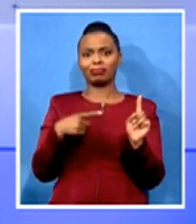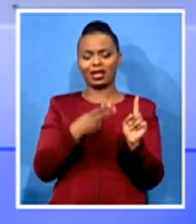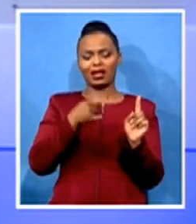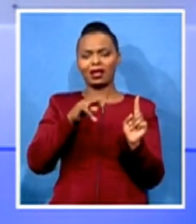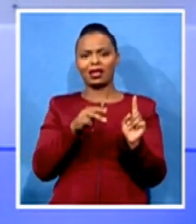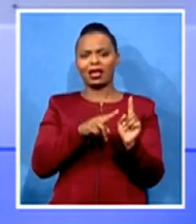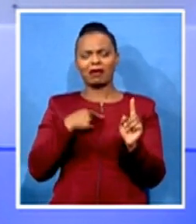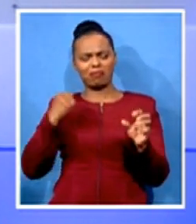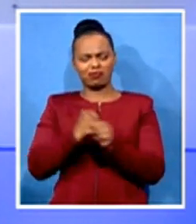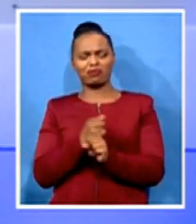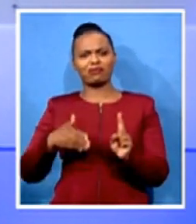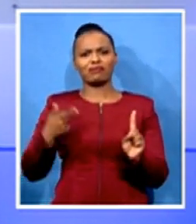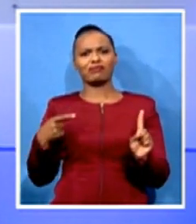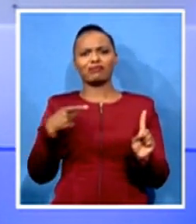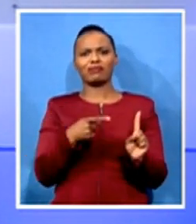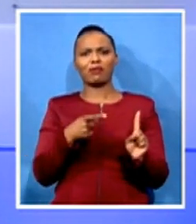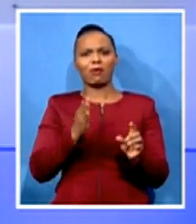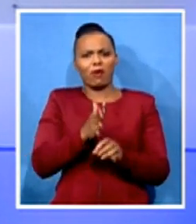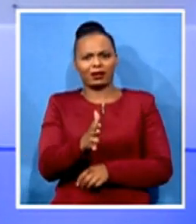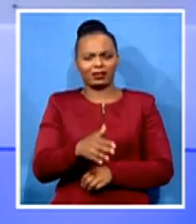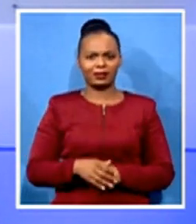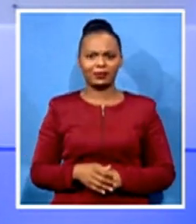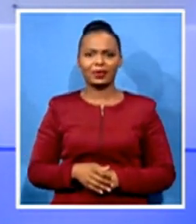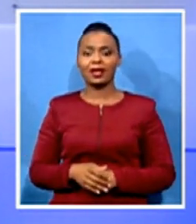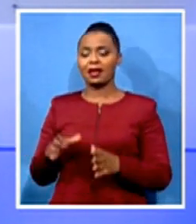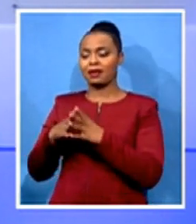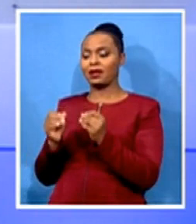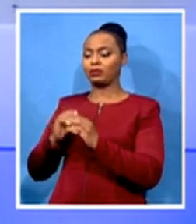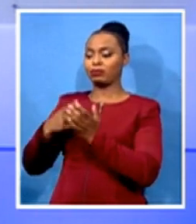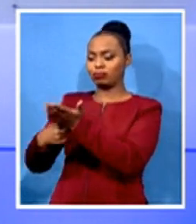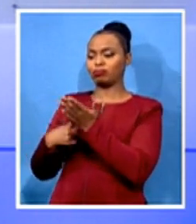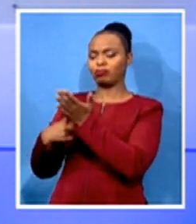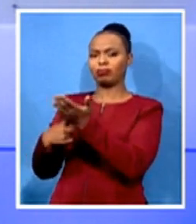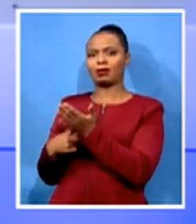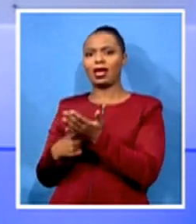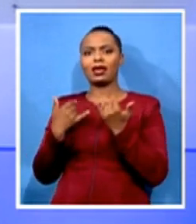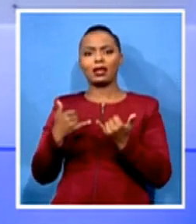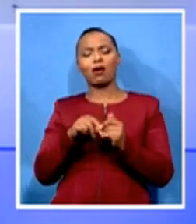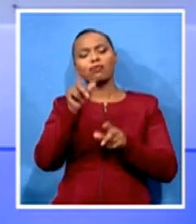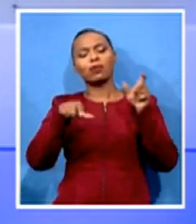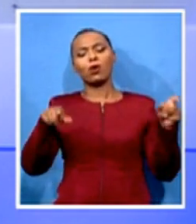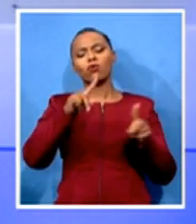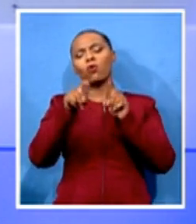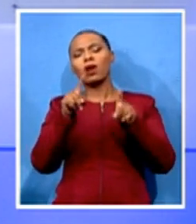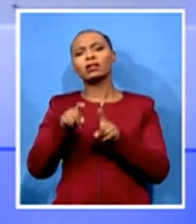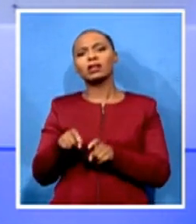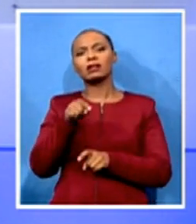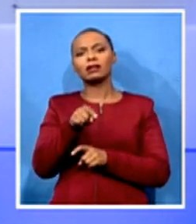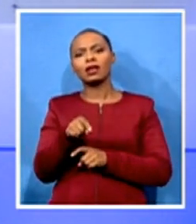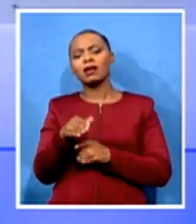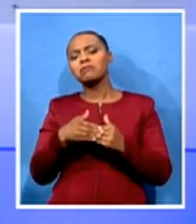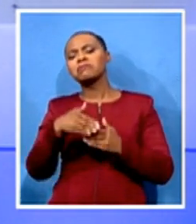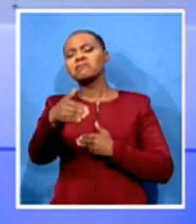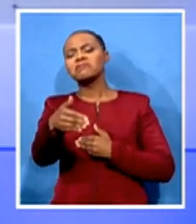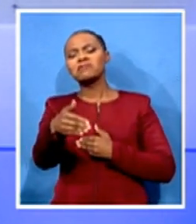conversation, Sophie, the question on everybody's mind in terms of the way forward, what will be the U.S. priorities